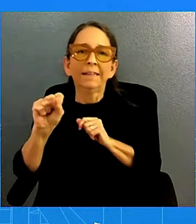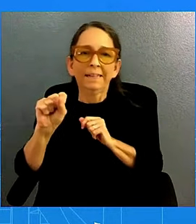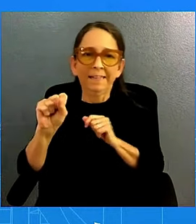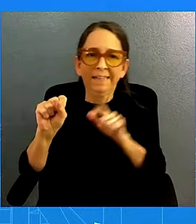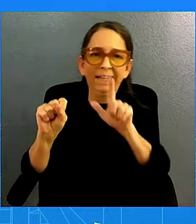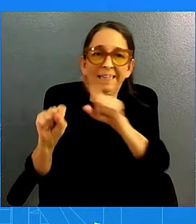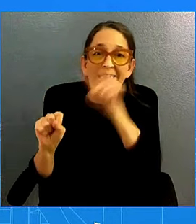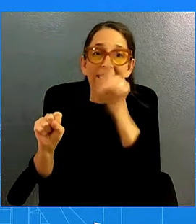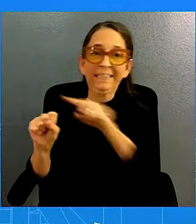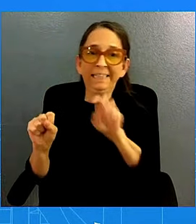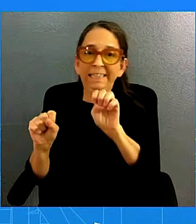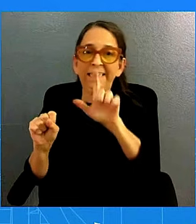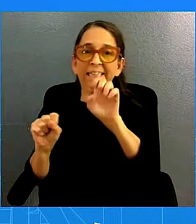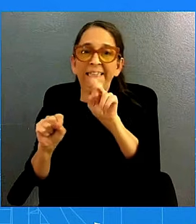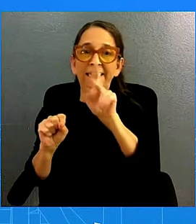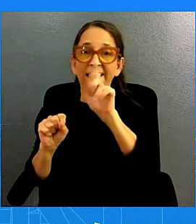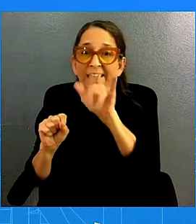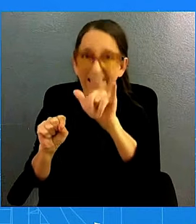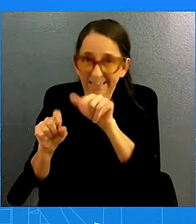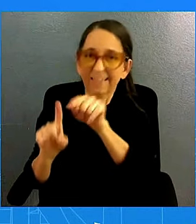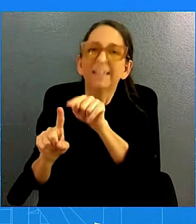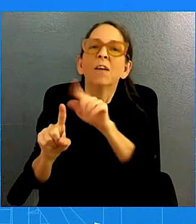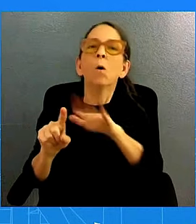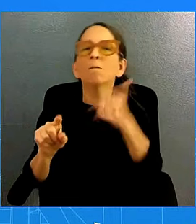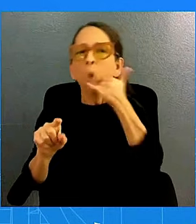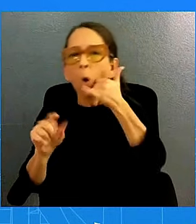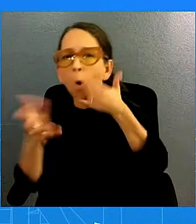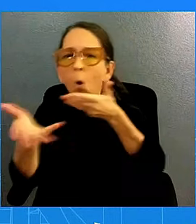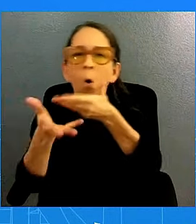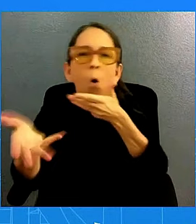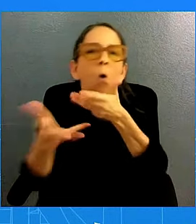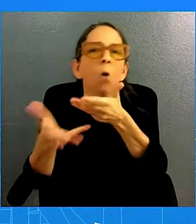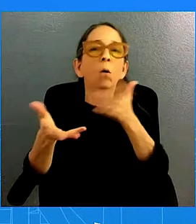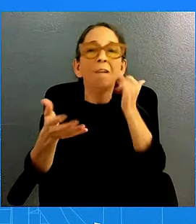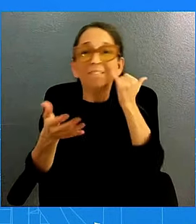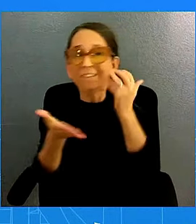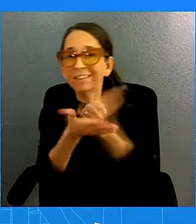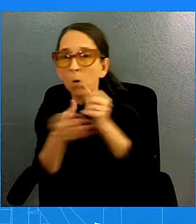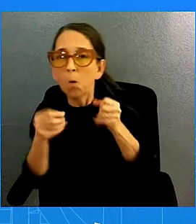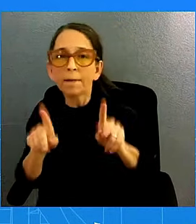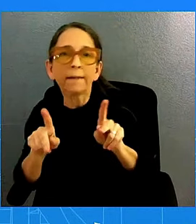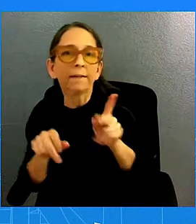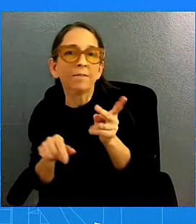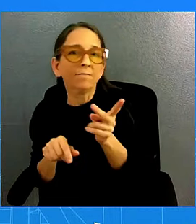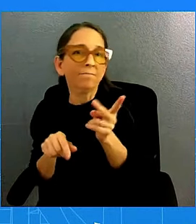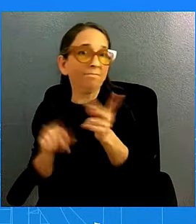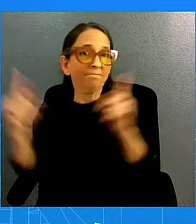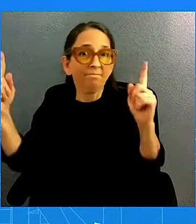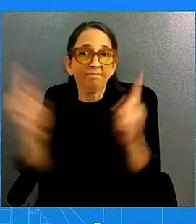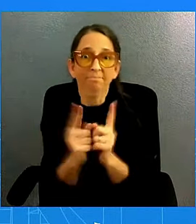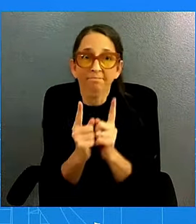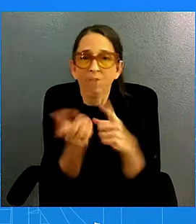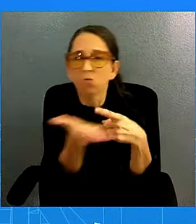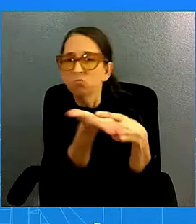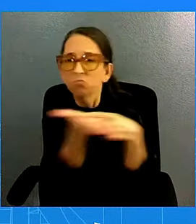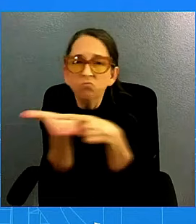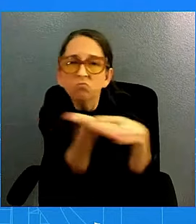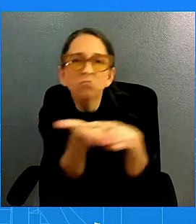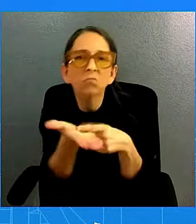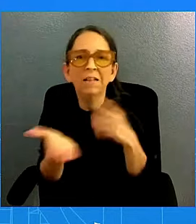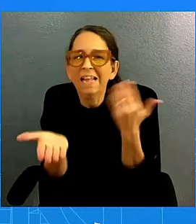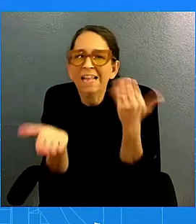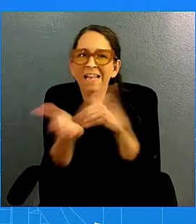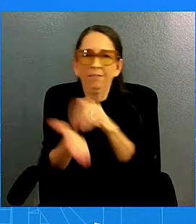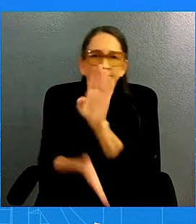if the opportunity presents itself and both of them can have another conversation, they will, but you'd have to talk to her staff. Getting back to Lebanon, so those